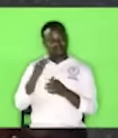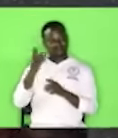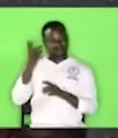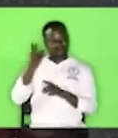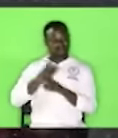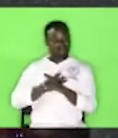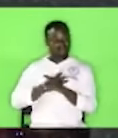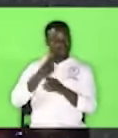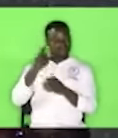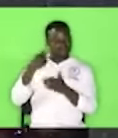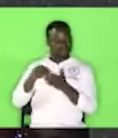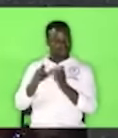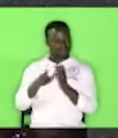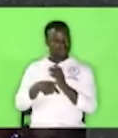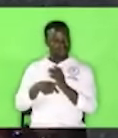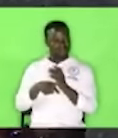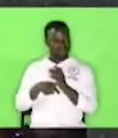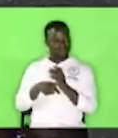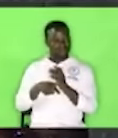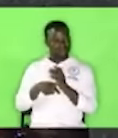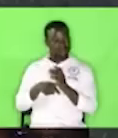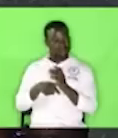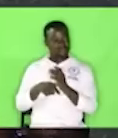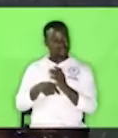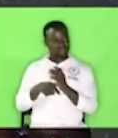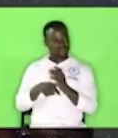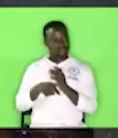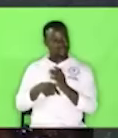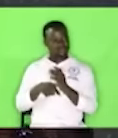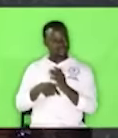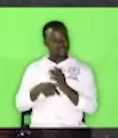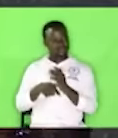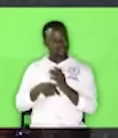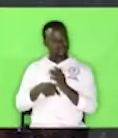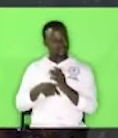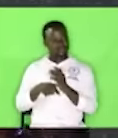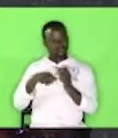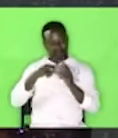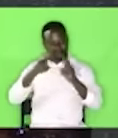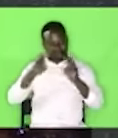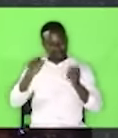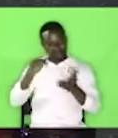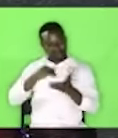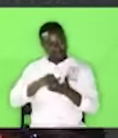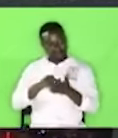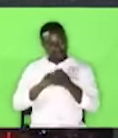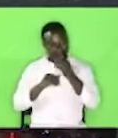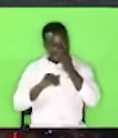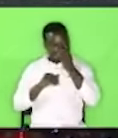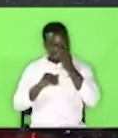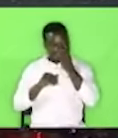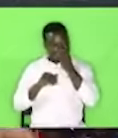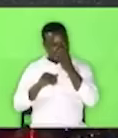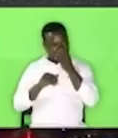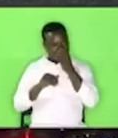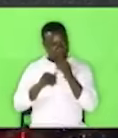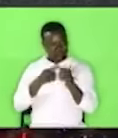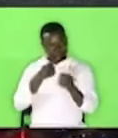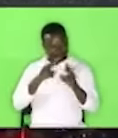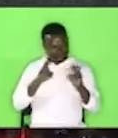so okay then let me subject you to some examination he came back and said